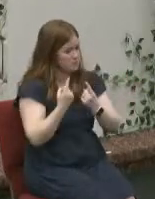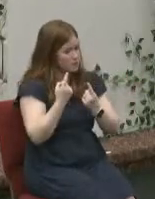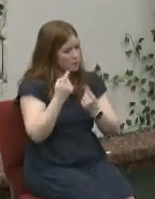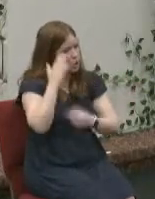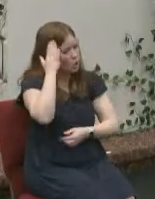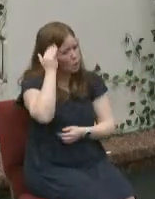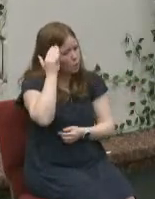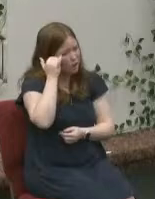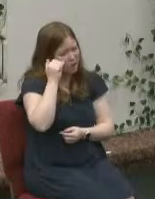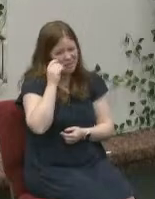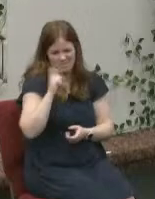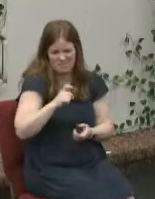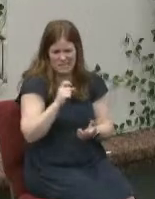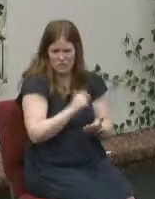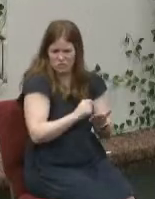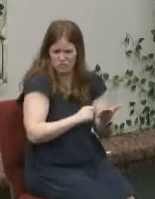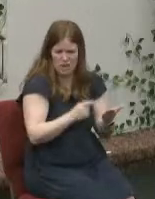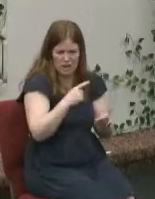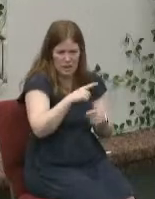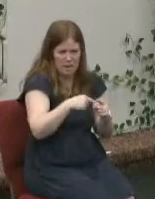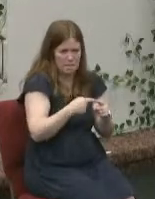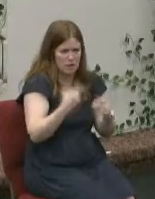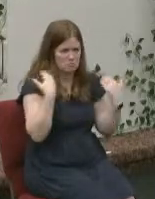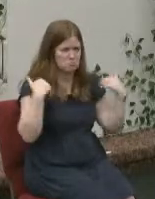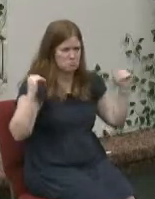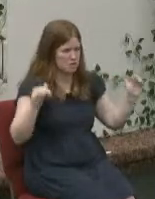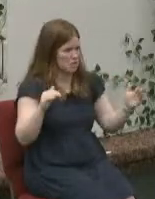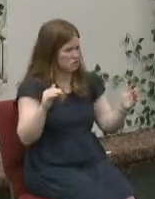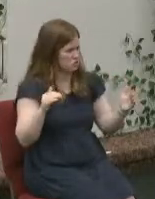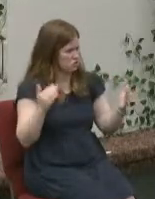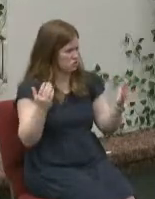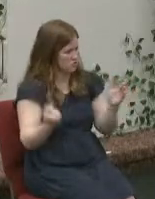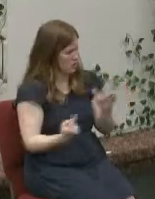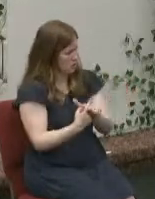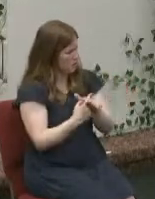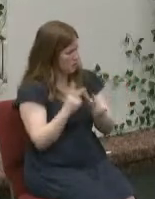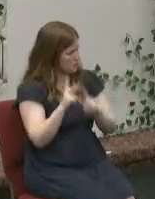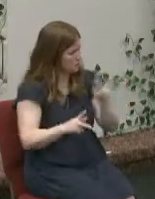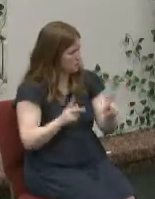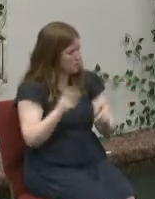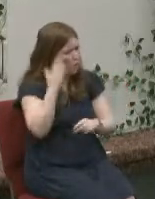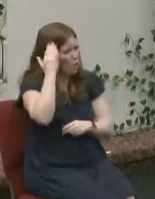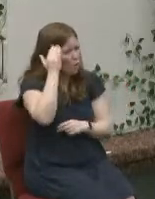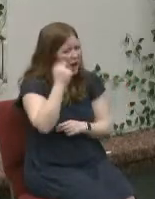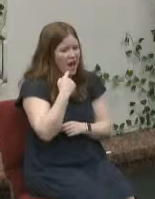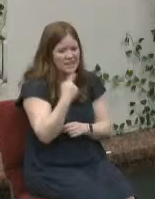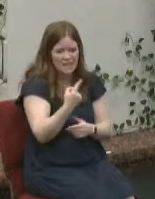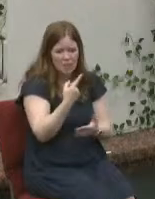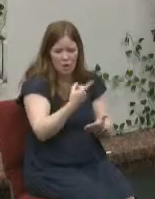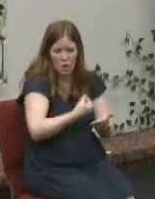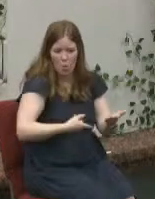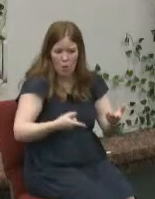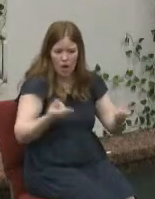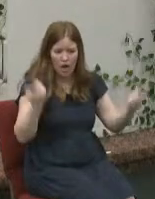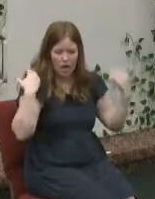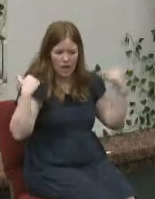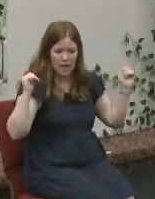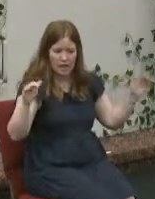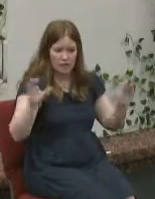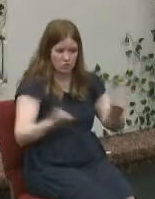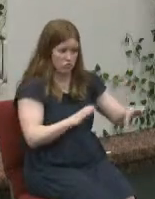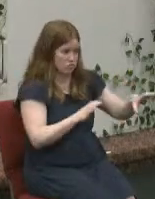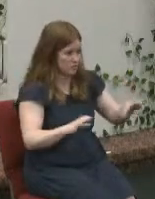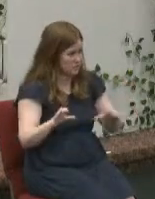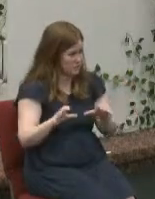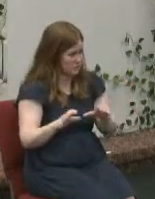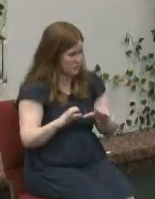angel's appearance in the story why spend so much time on it why tell us what the angel did why can't we just say an angel came